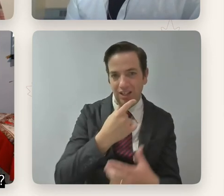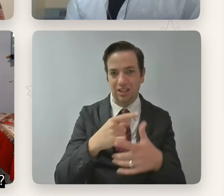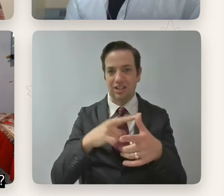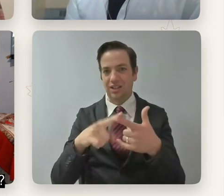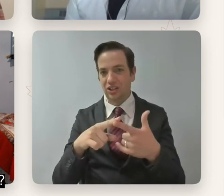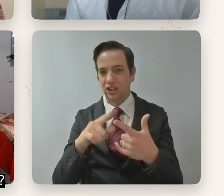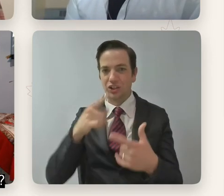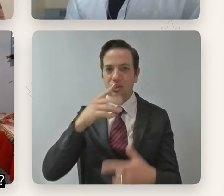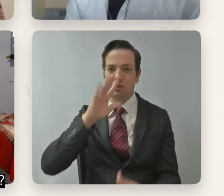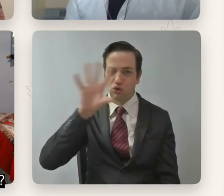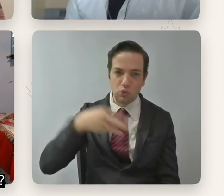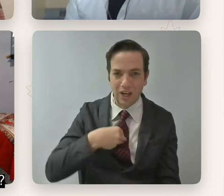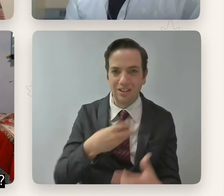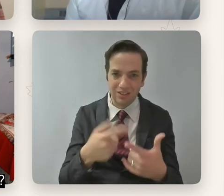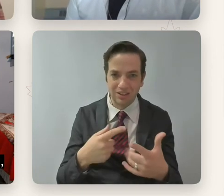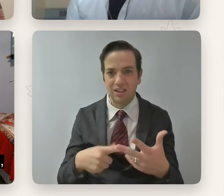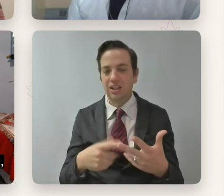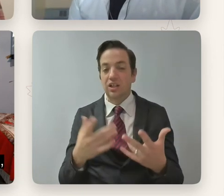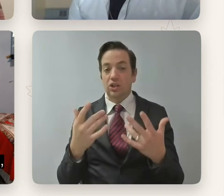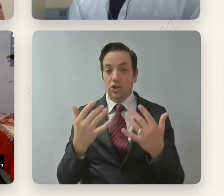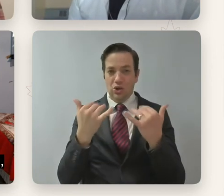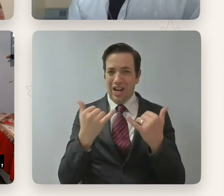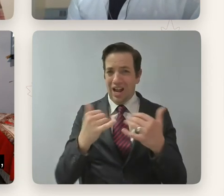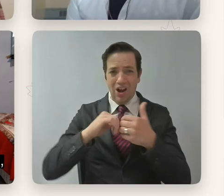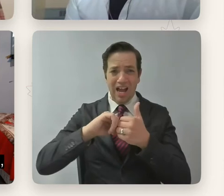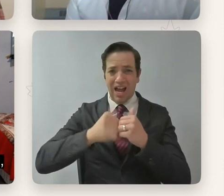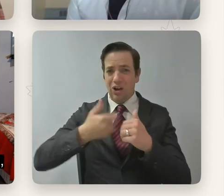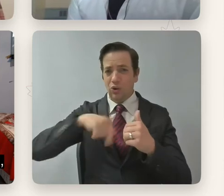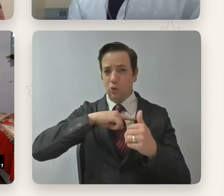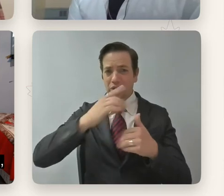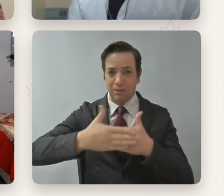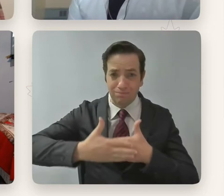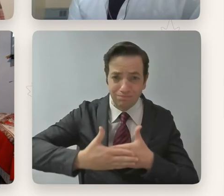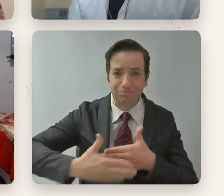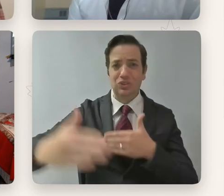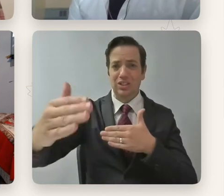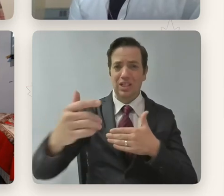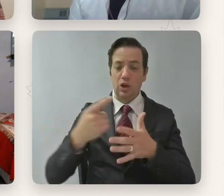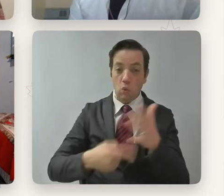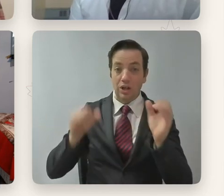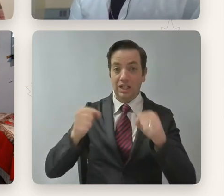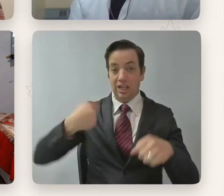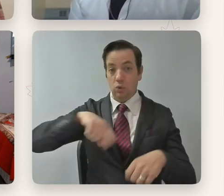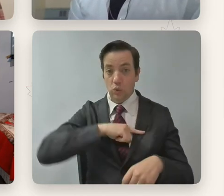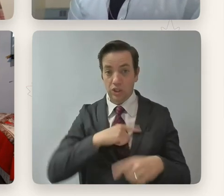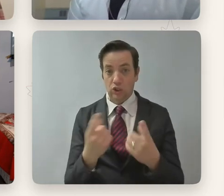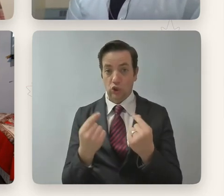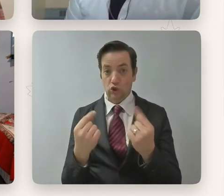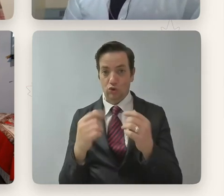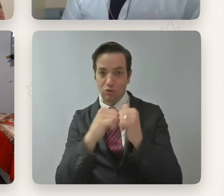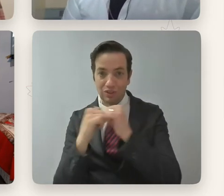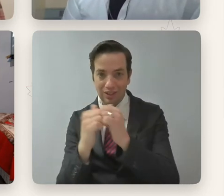And what can we do collectively, do you think? I know this is a big question, but what can we do to sort of make sure that this isn't just a kind of